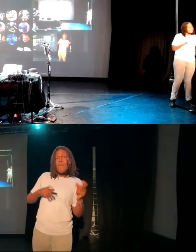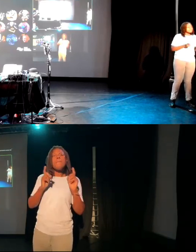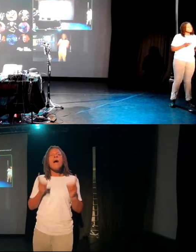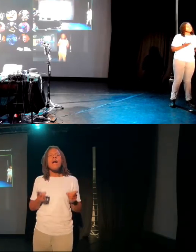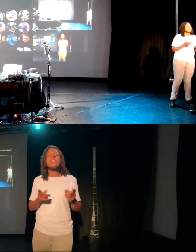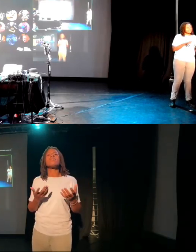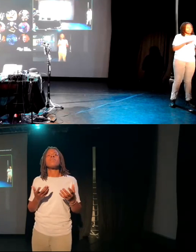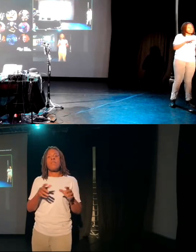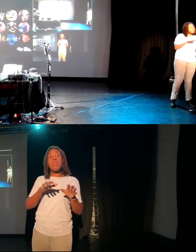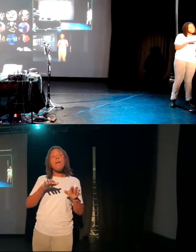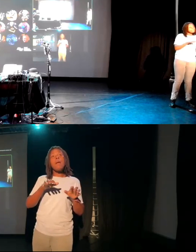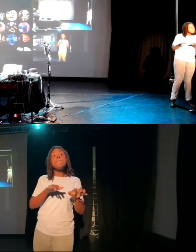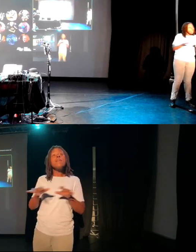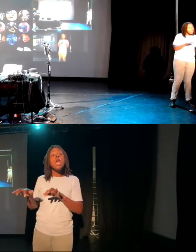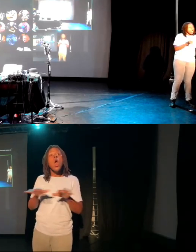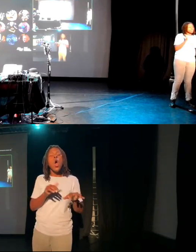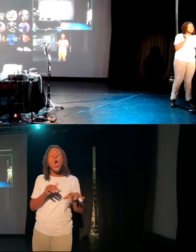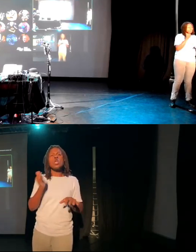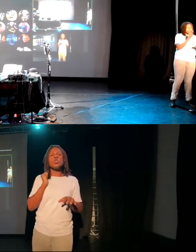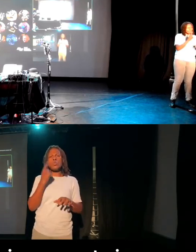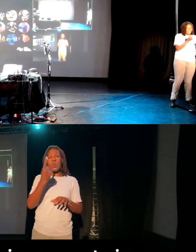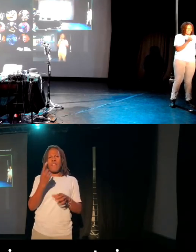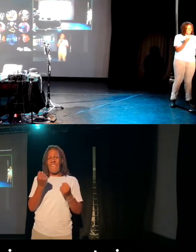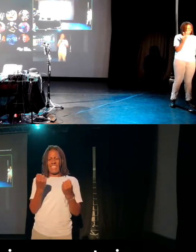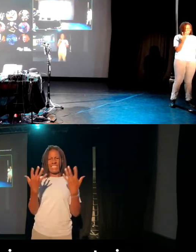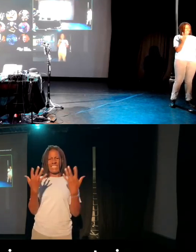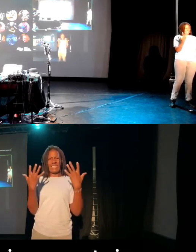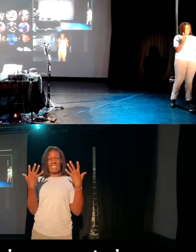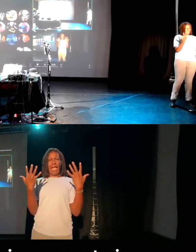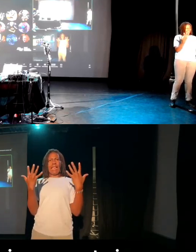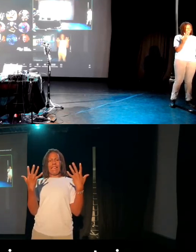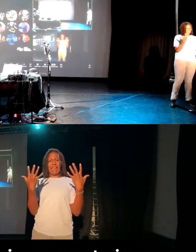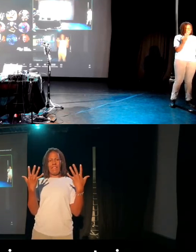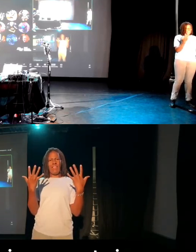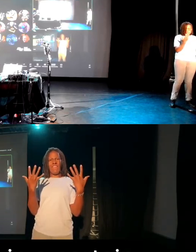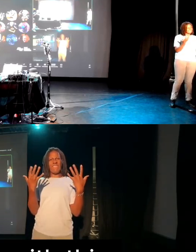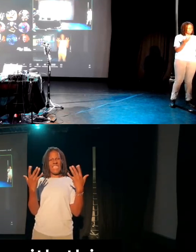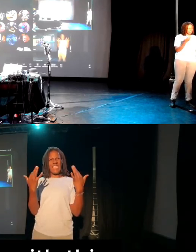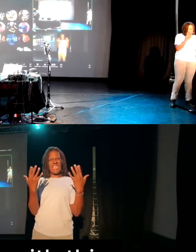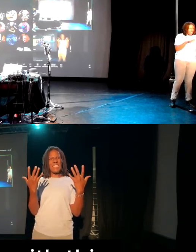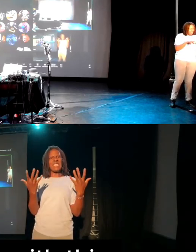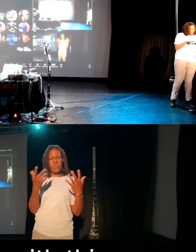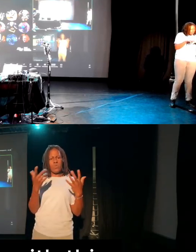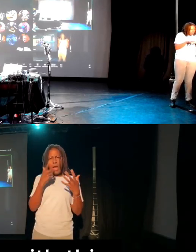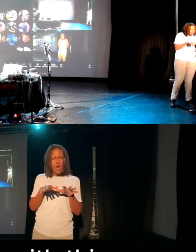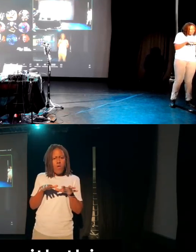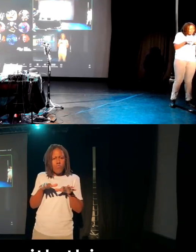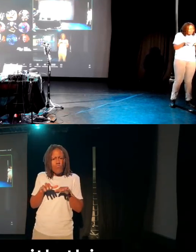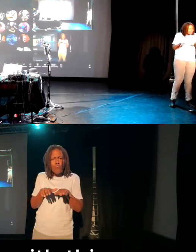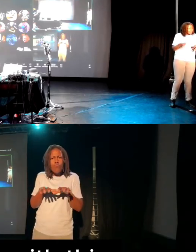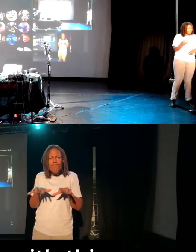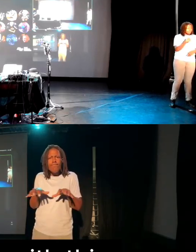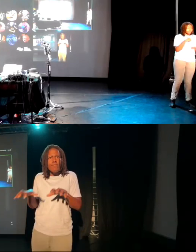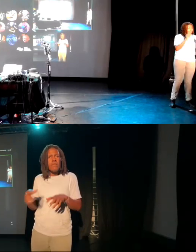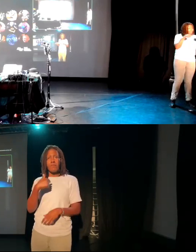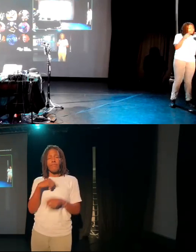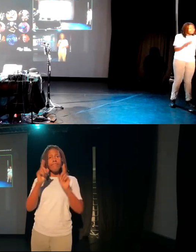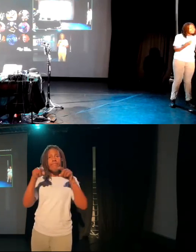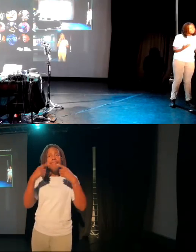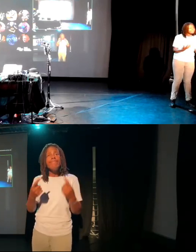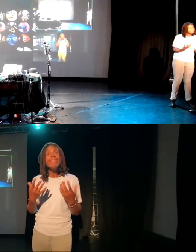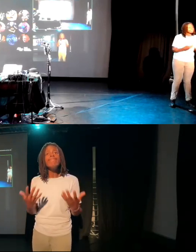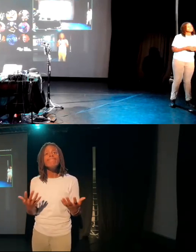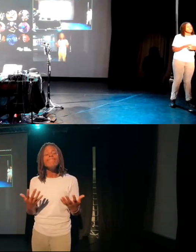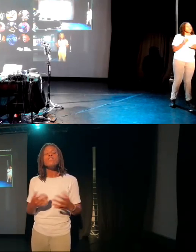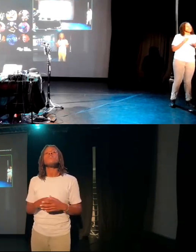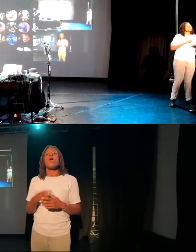assumes that you're going to have 10 fingers. And you're going to be able to put them in a certain space, which I've never been able to do. So with this one, I just wanted